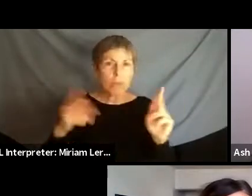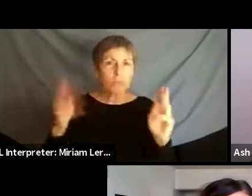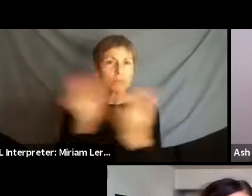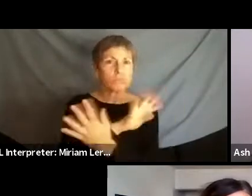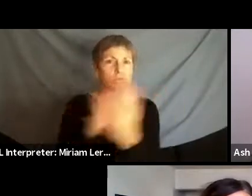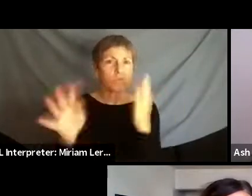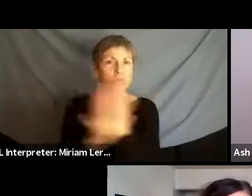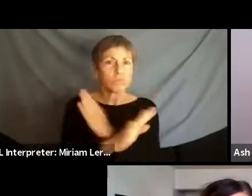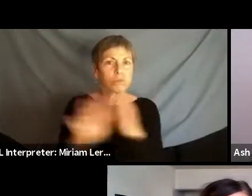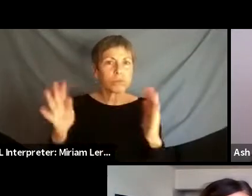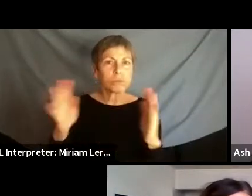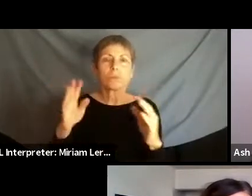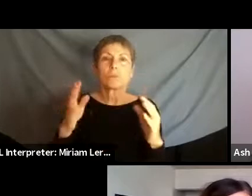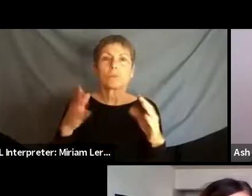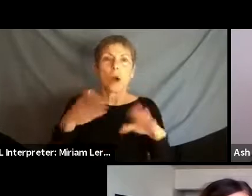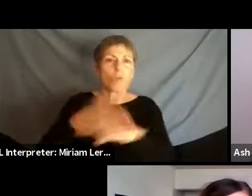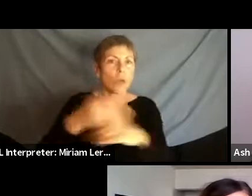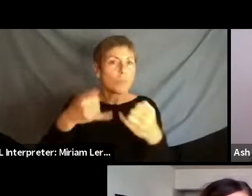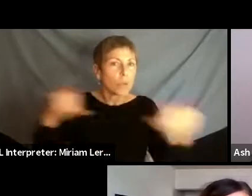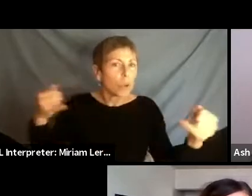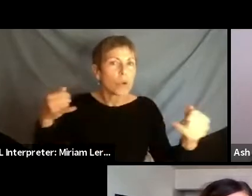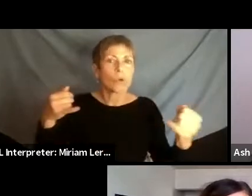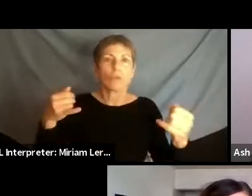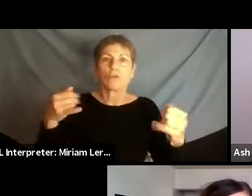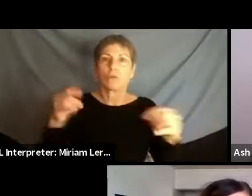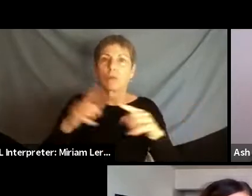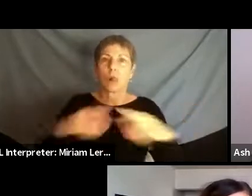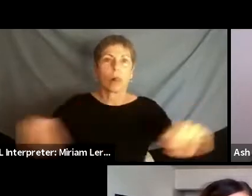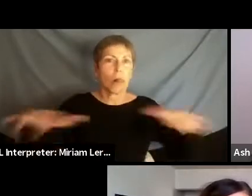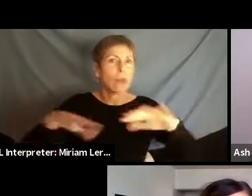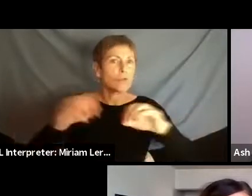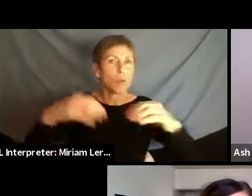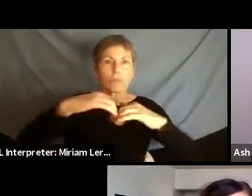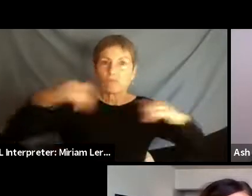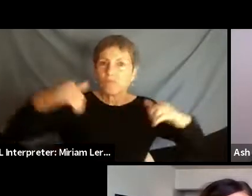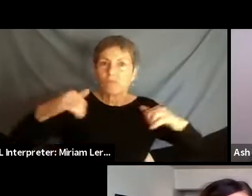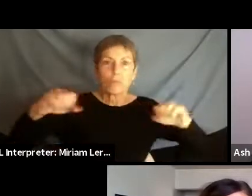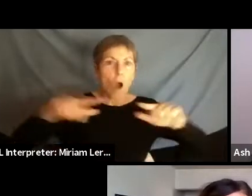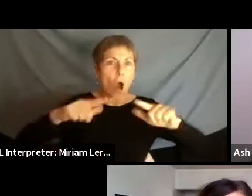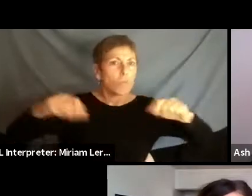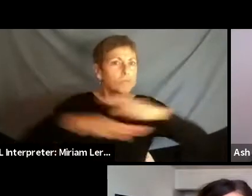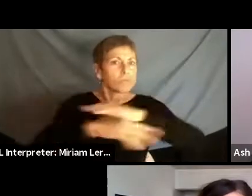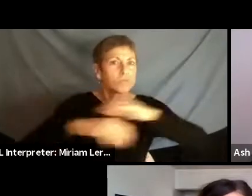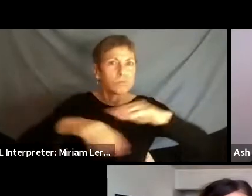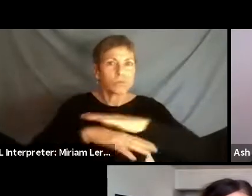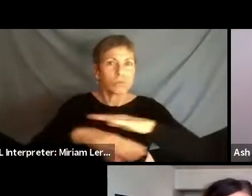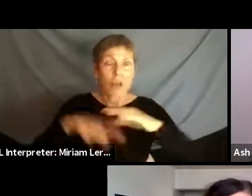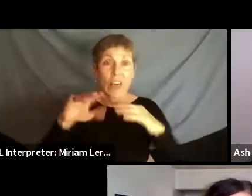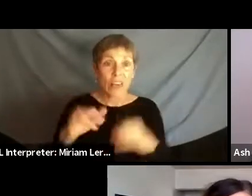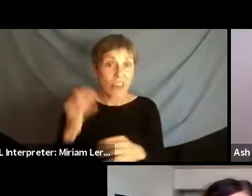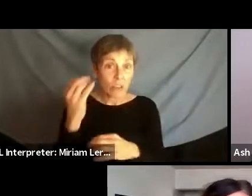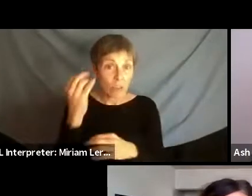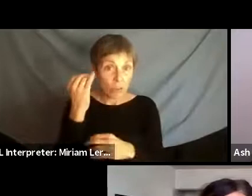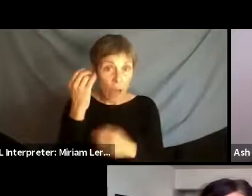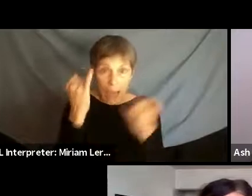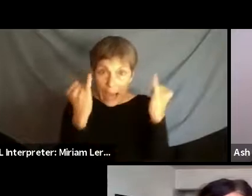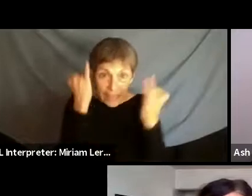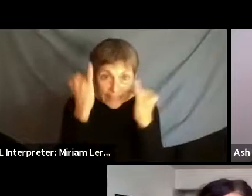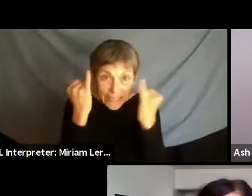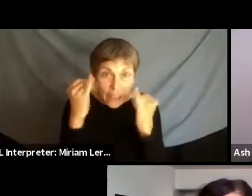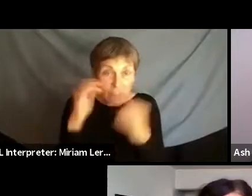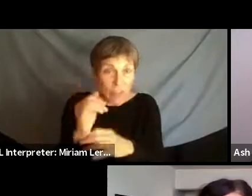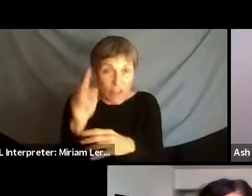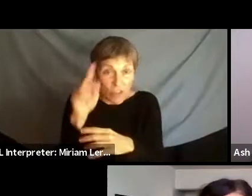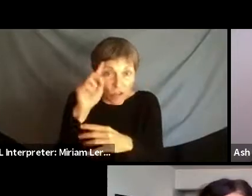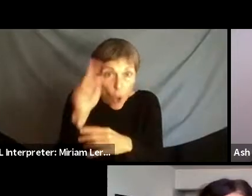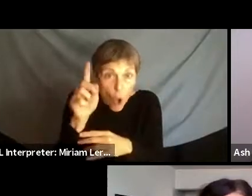land. Does it mean that that thought isn't dangerous in itself, right? The thought of saying I want